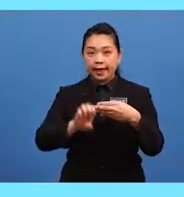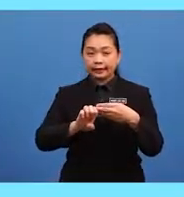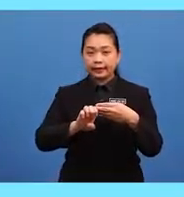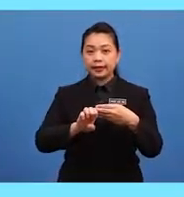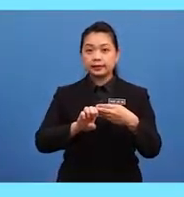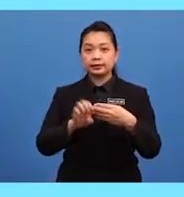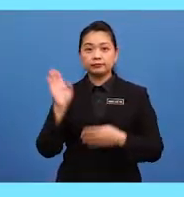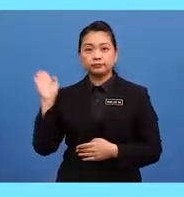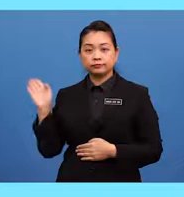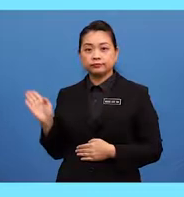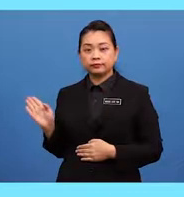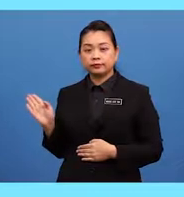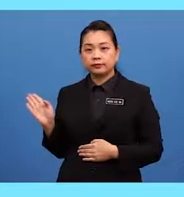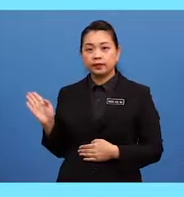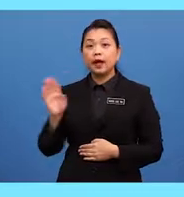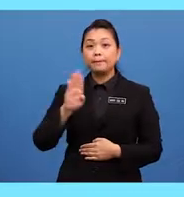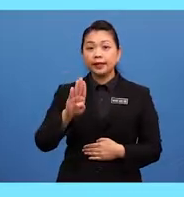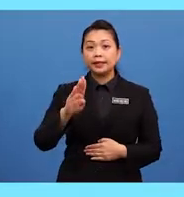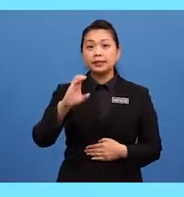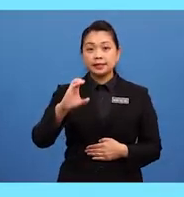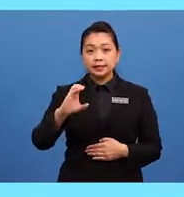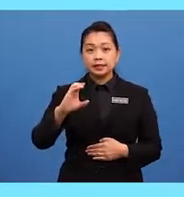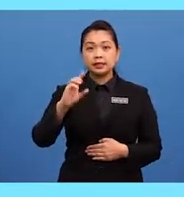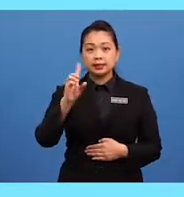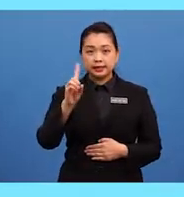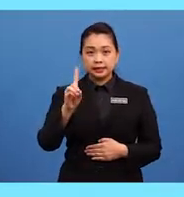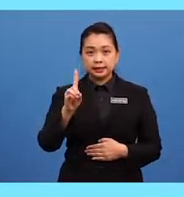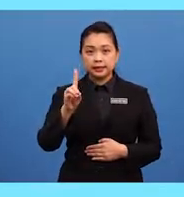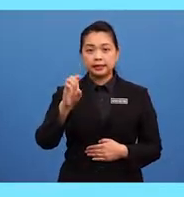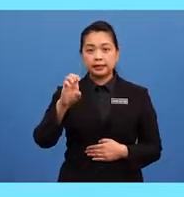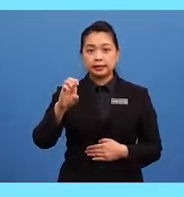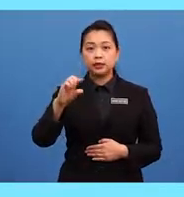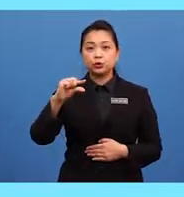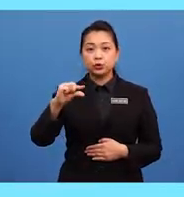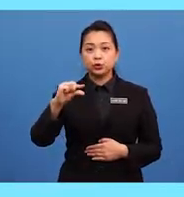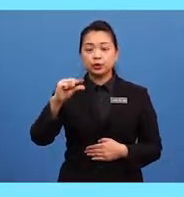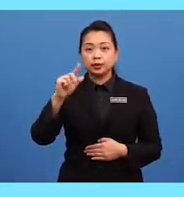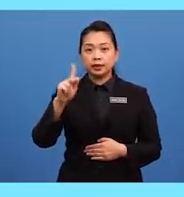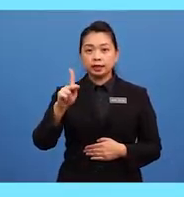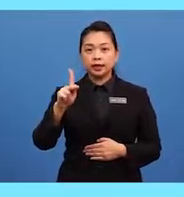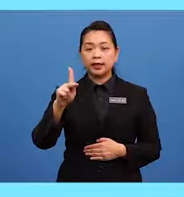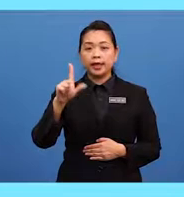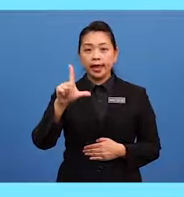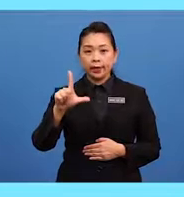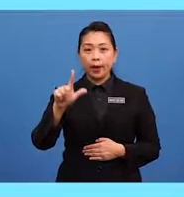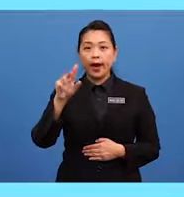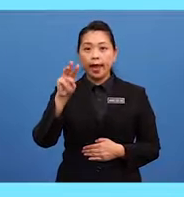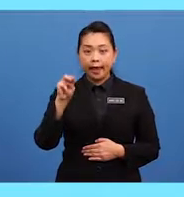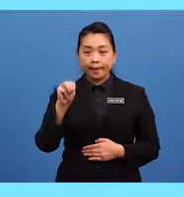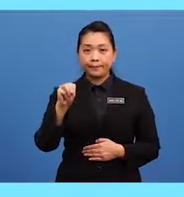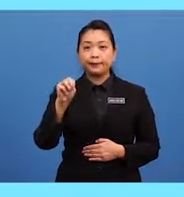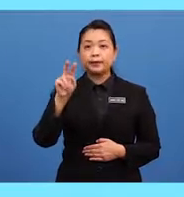C, D, E, G, K, L,